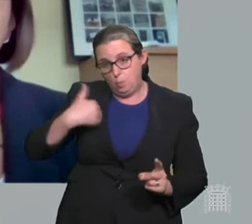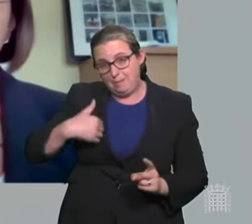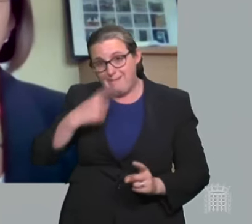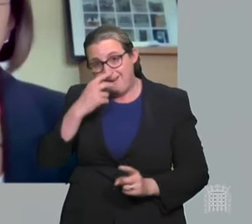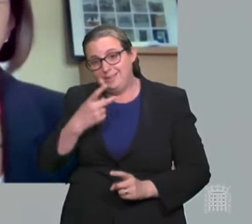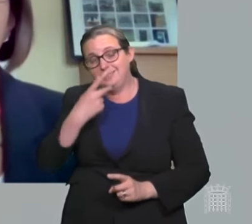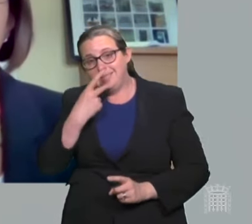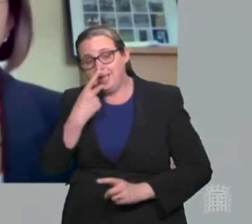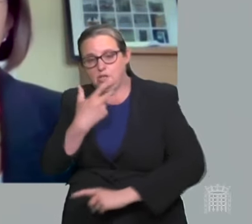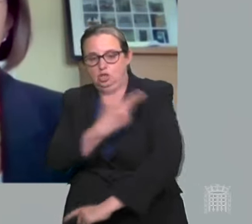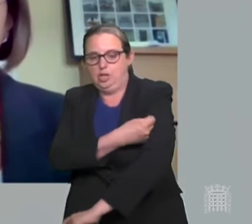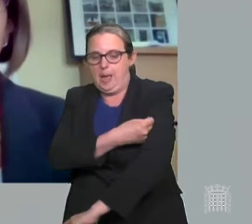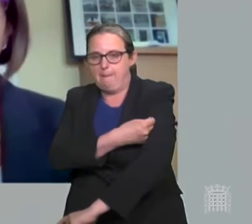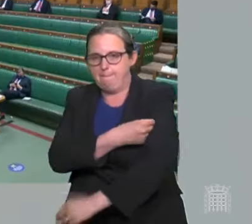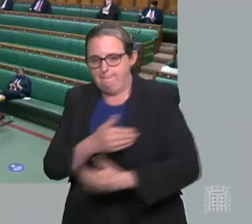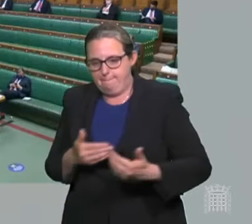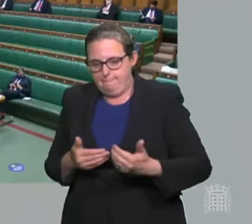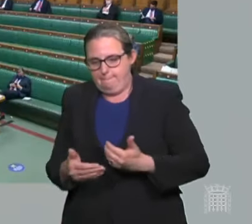jab after 21 days?